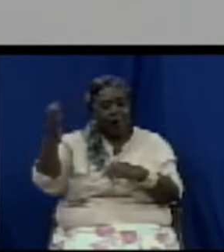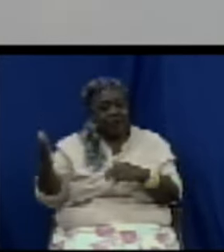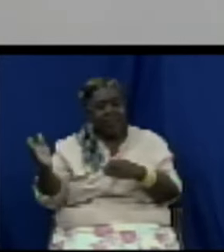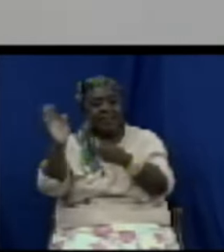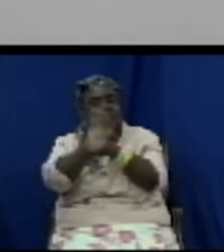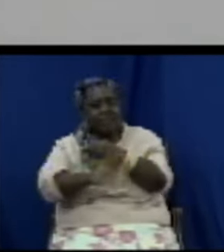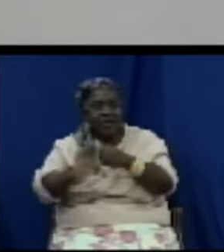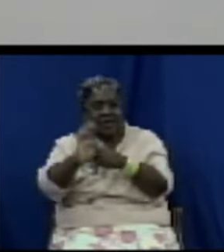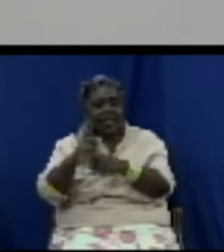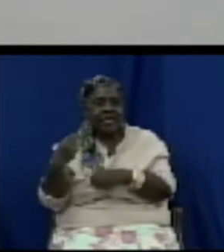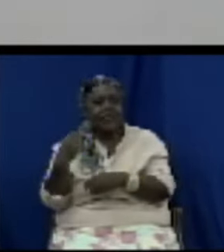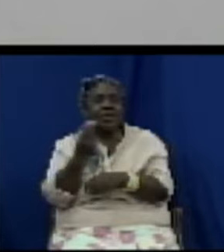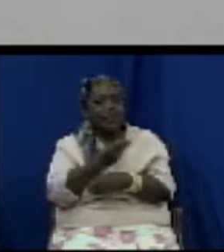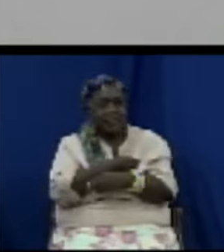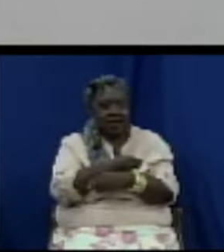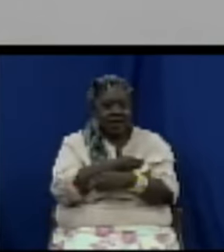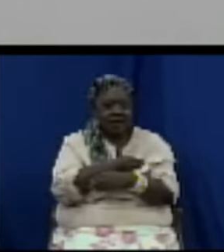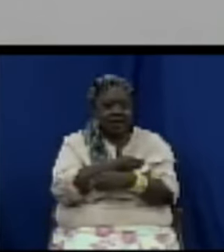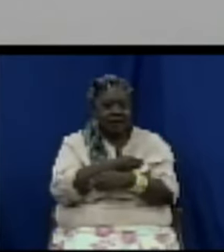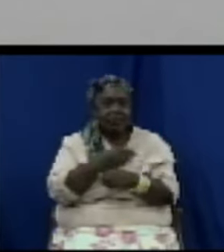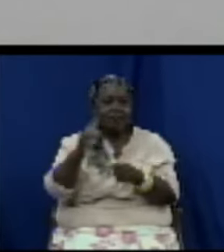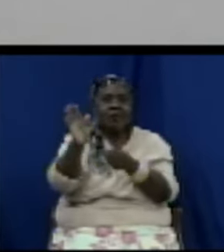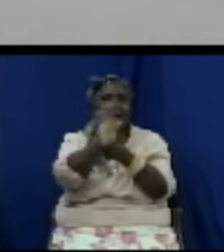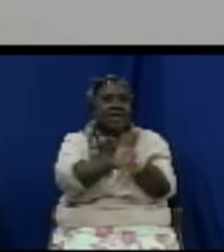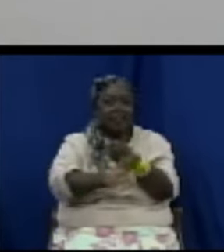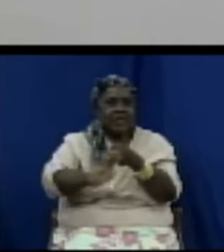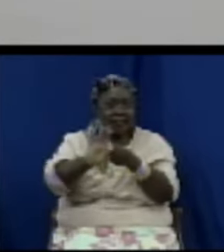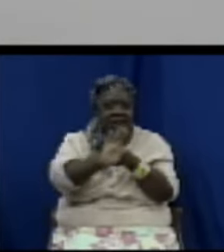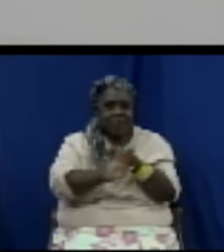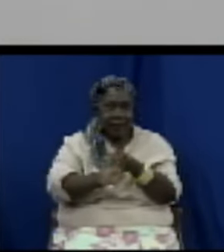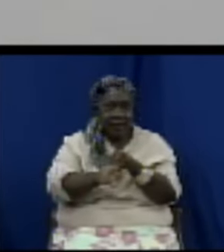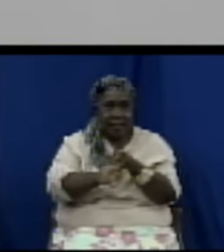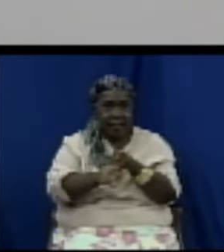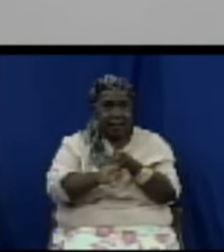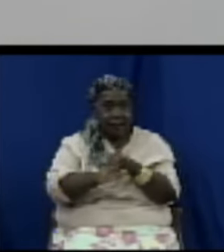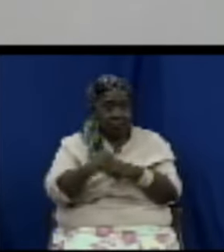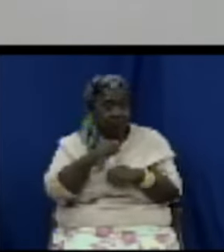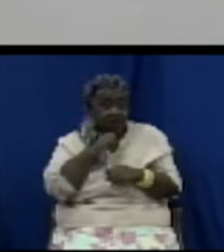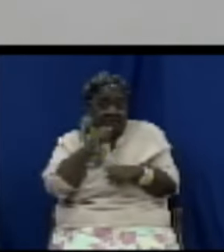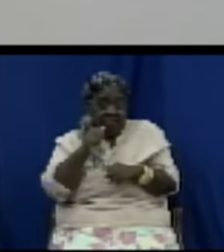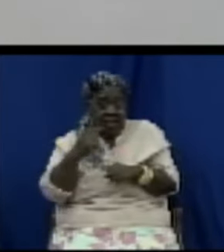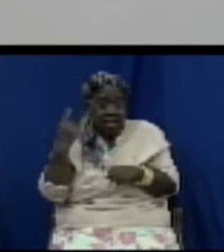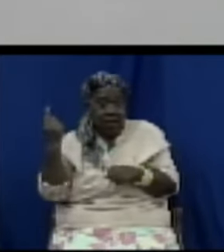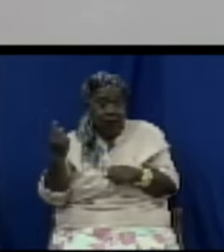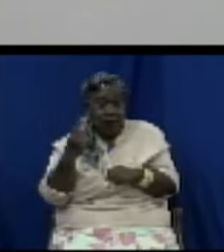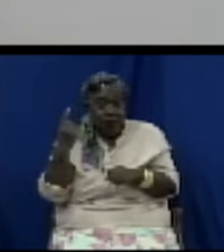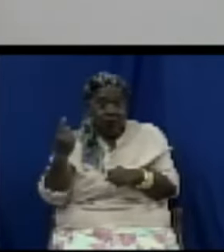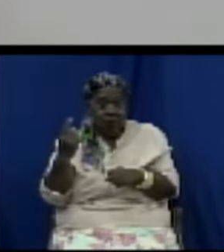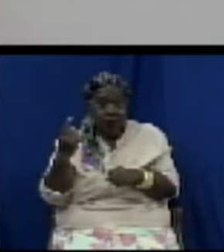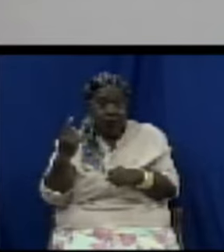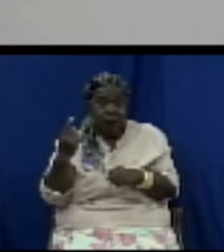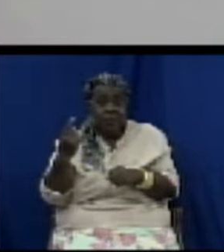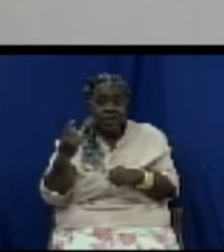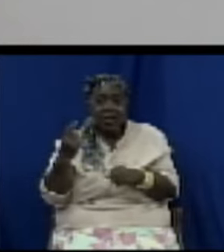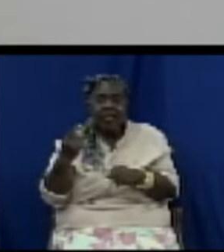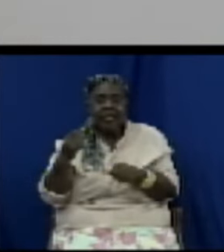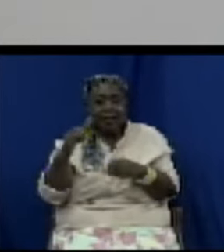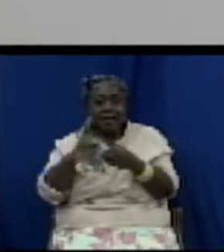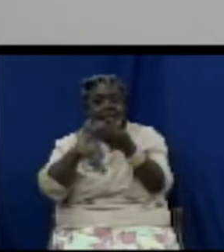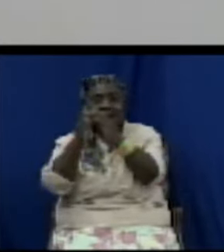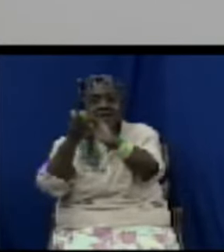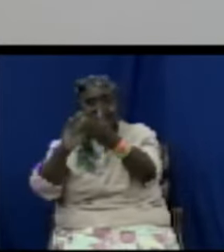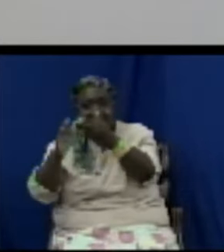and in particular to protect consumers not just in urban settings but in rural settings